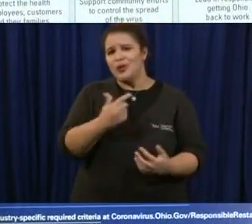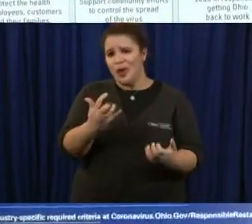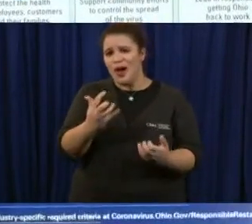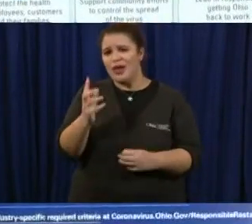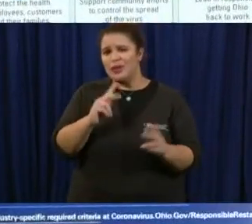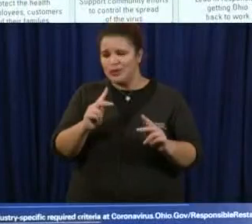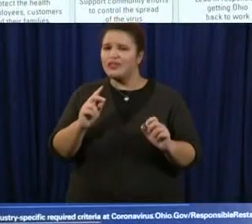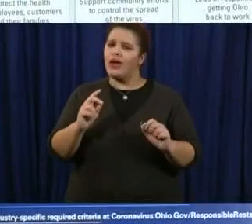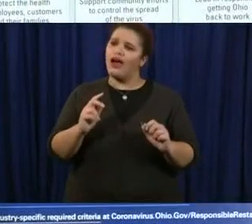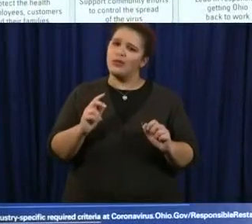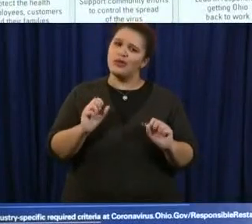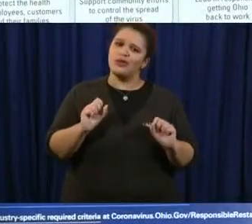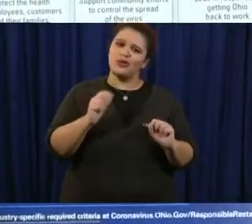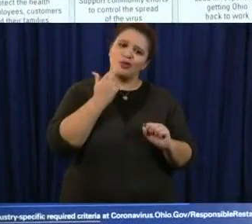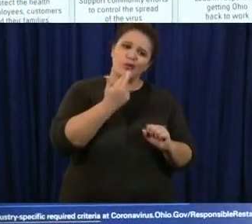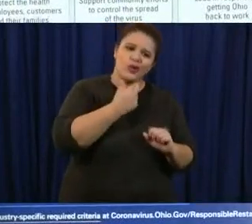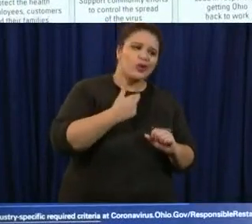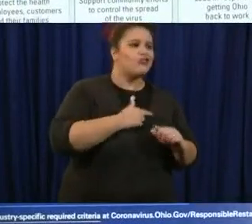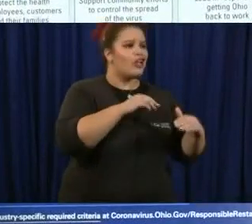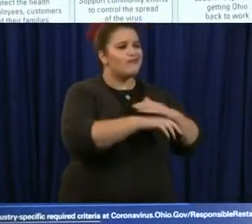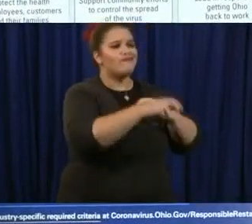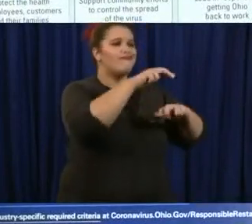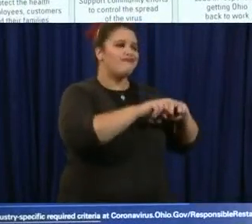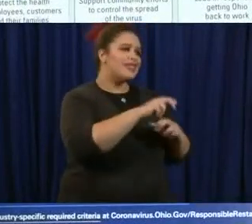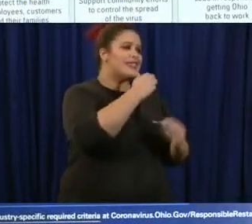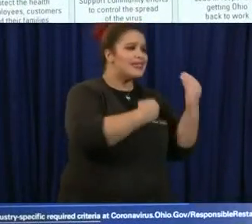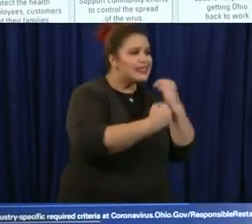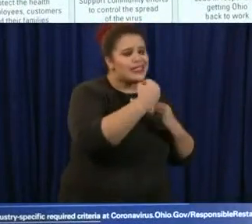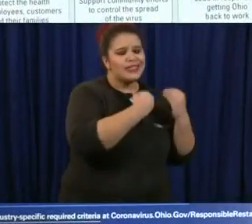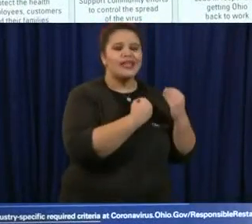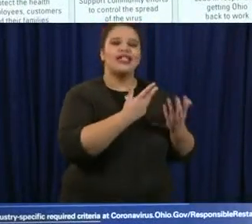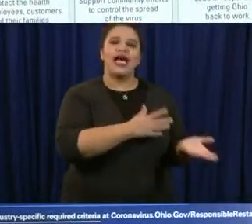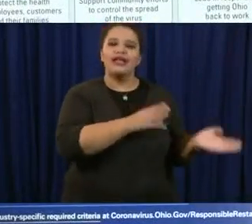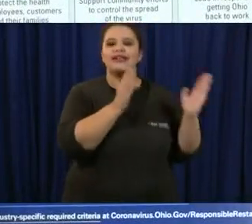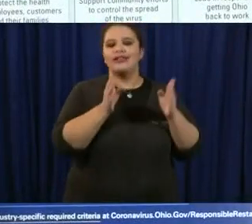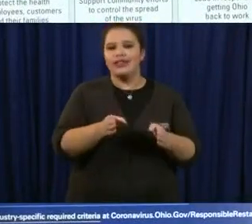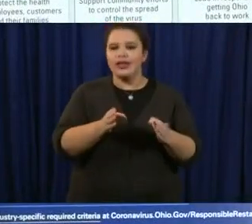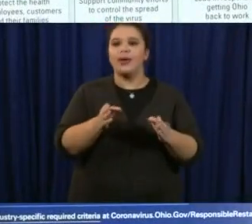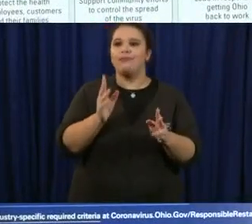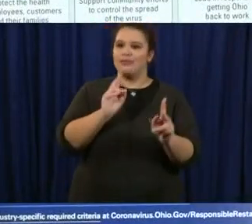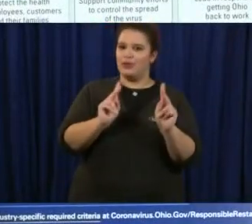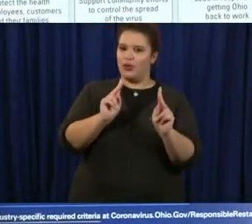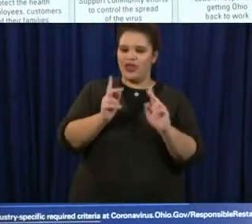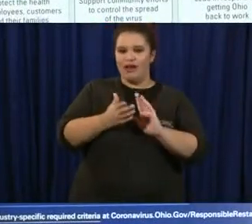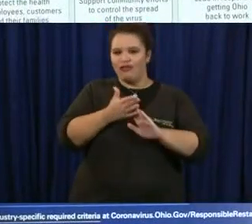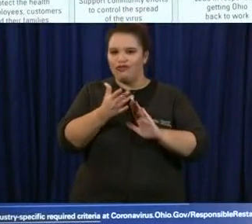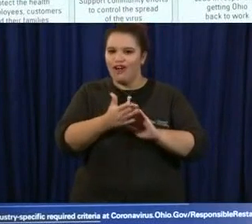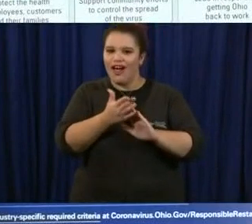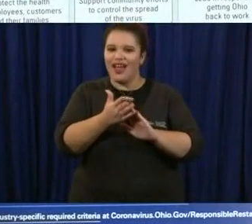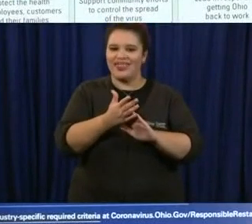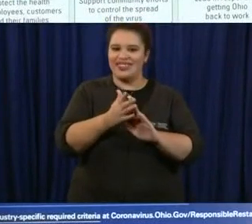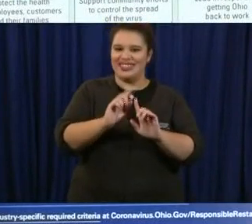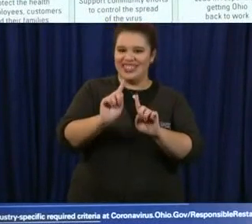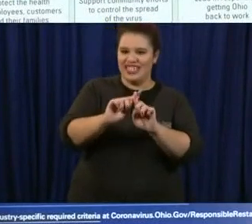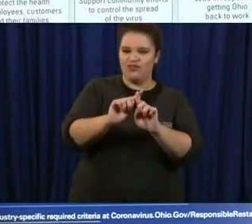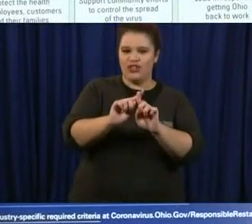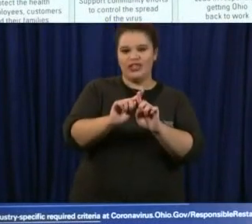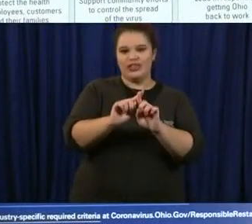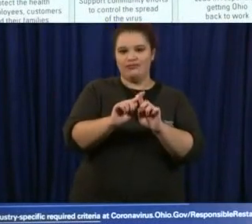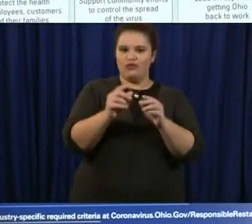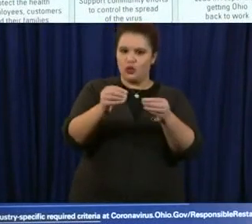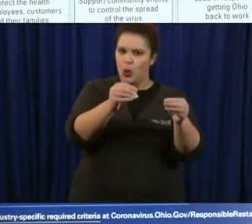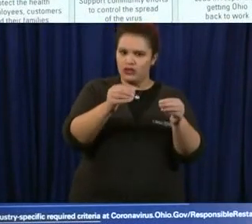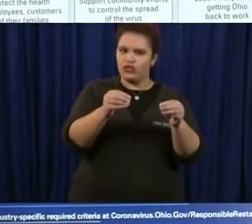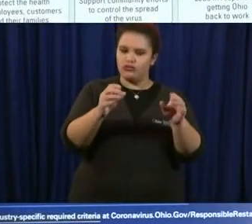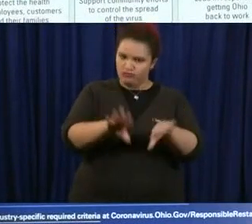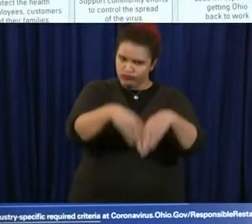into restaurants. We know we want to get the workers who can work and the folks who own to get going. We also